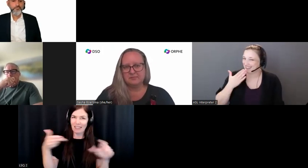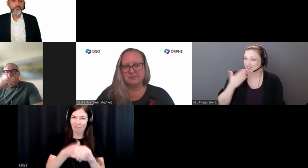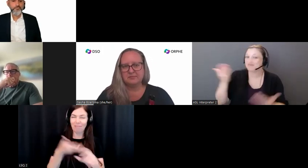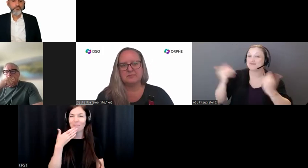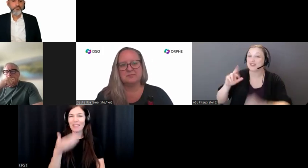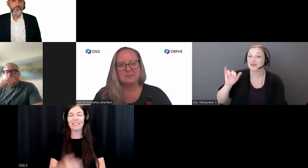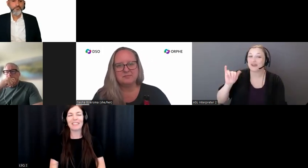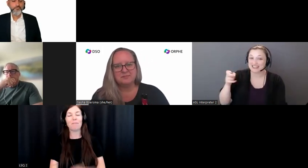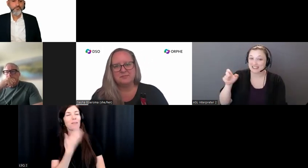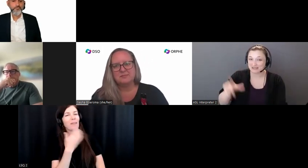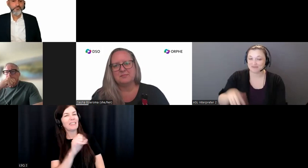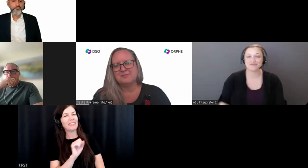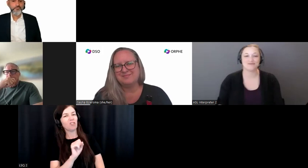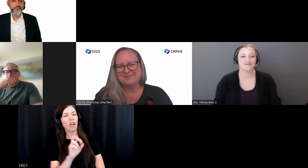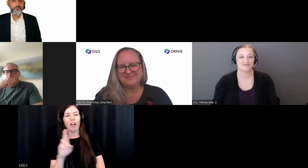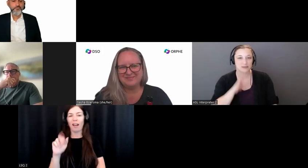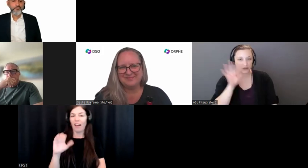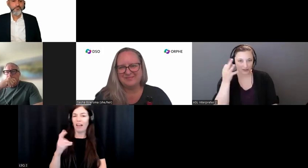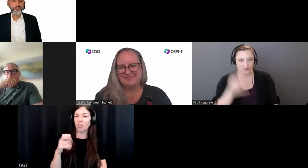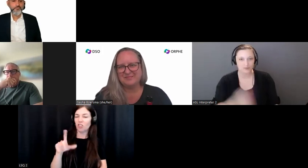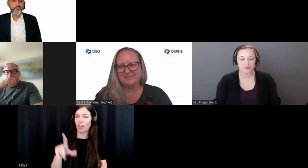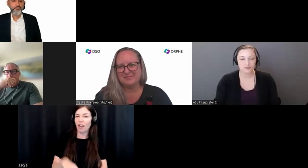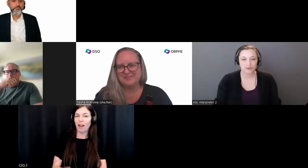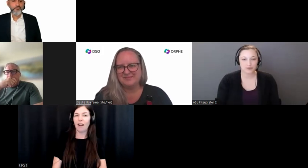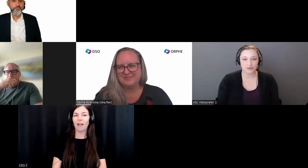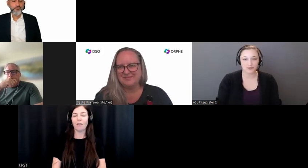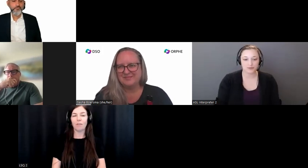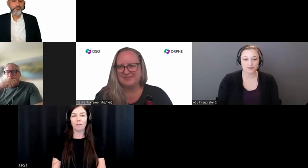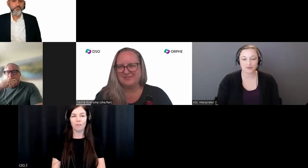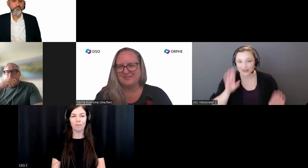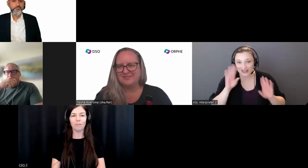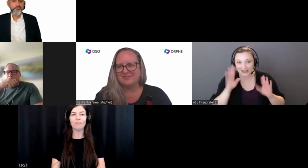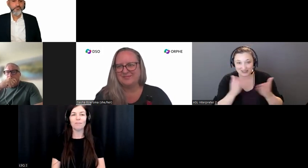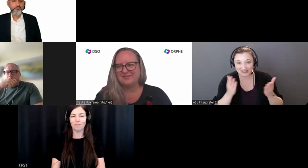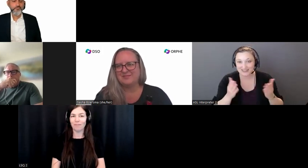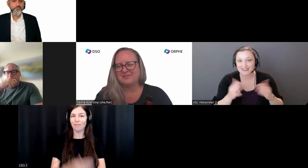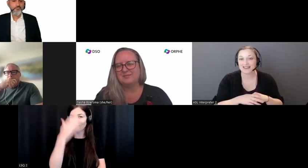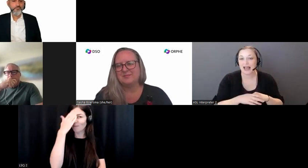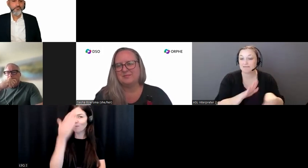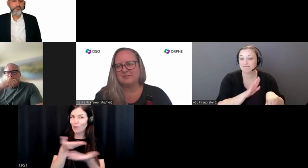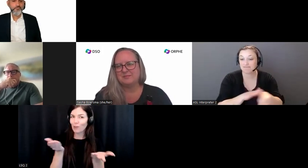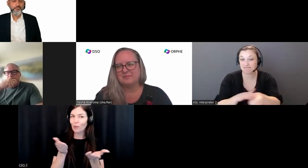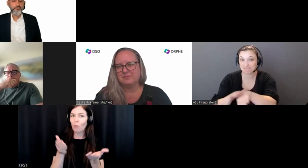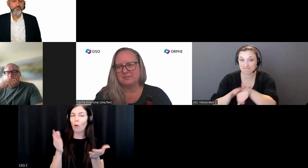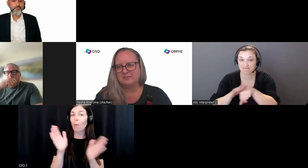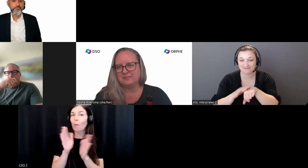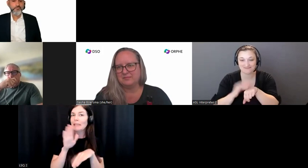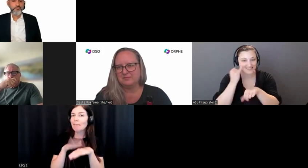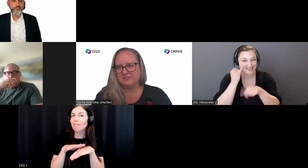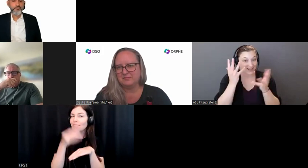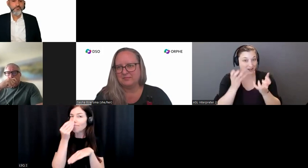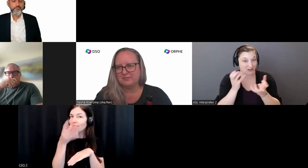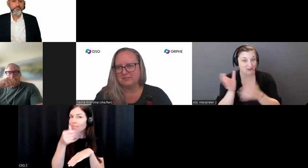Bonjour tout le monde. Just a reminder for my francophone friends, if you'd like to listen to the